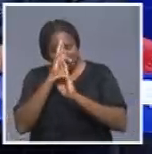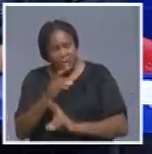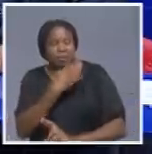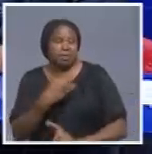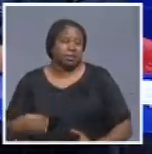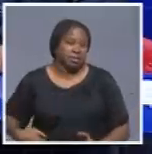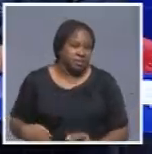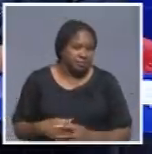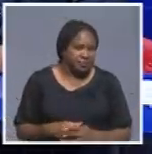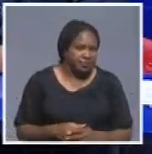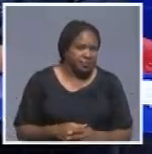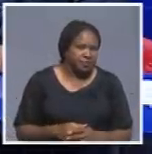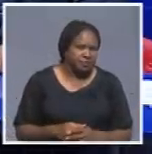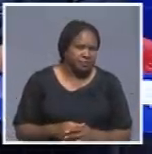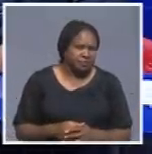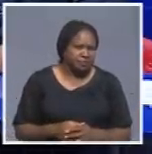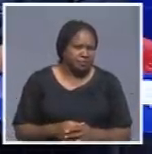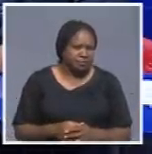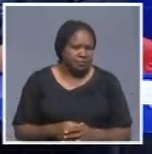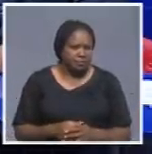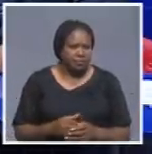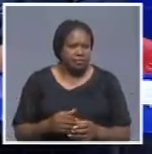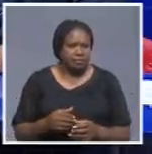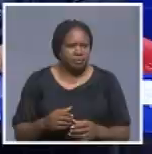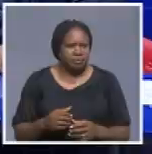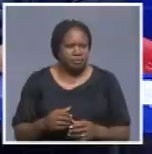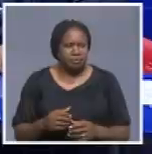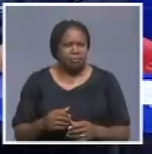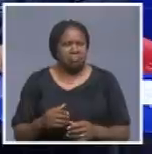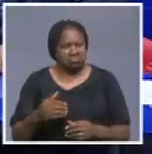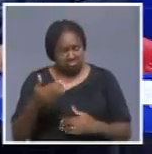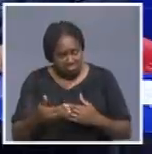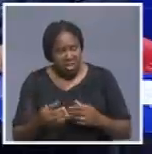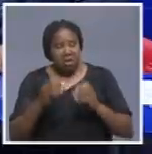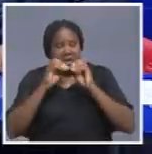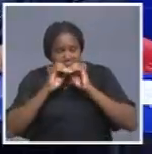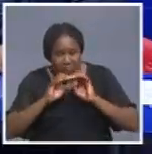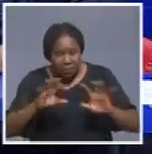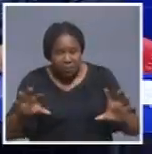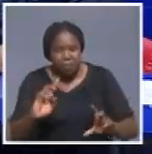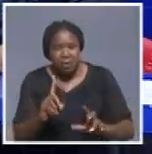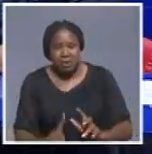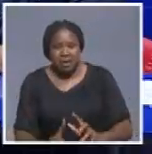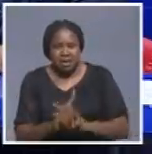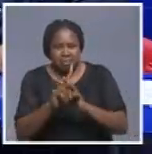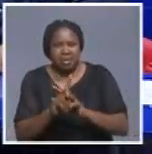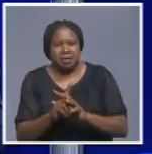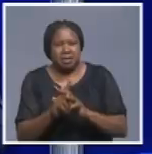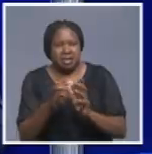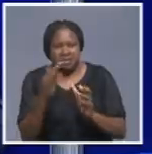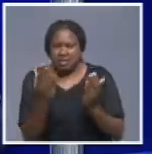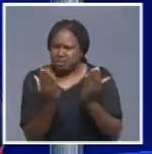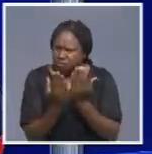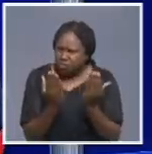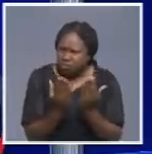President. And very soon there will be an announcement, what is going to happen in this case, whether it's